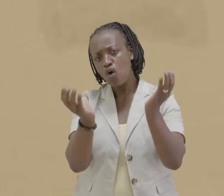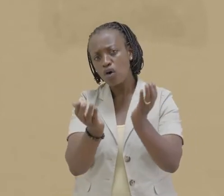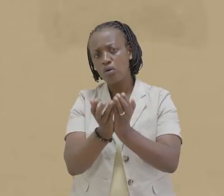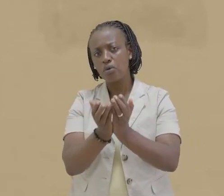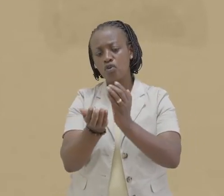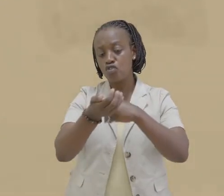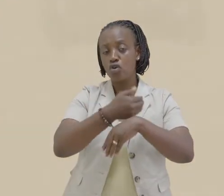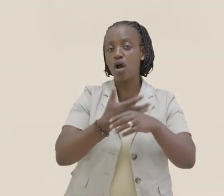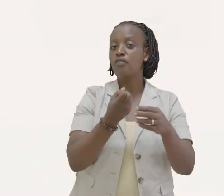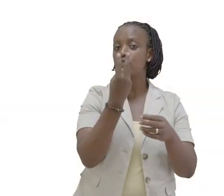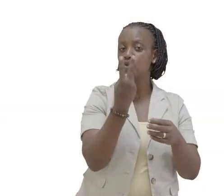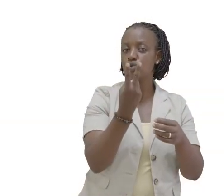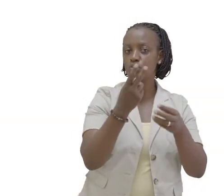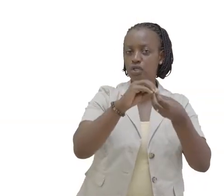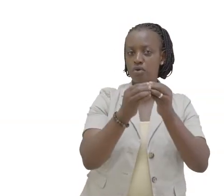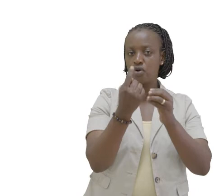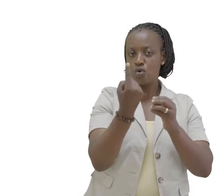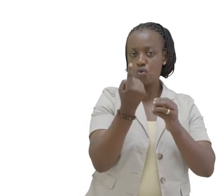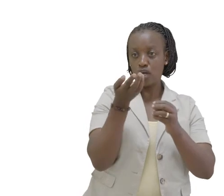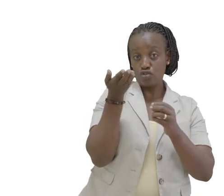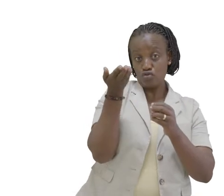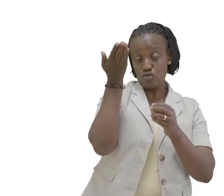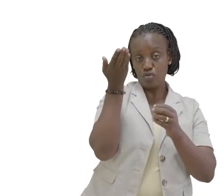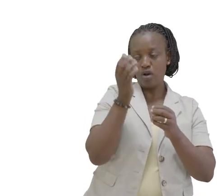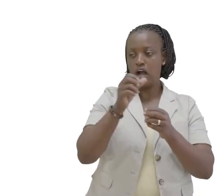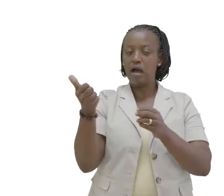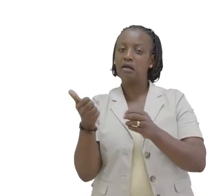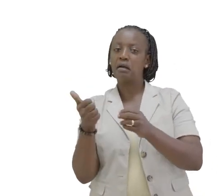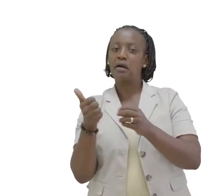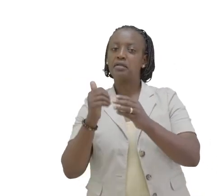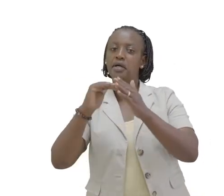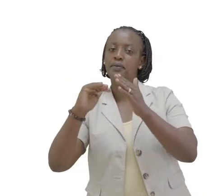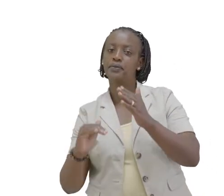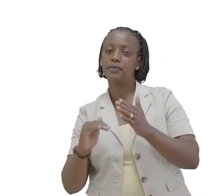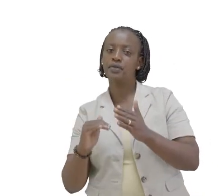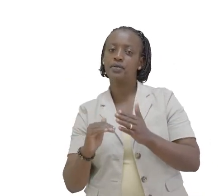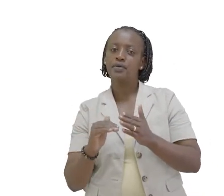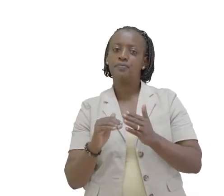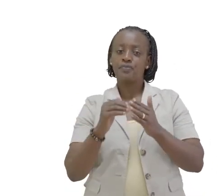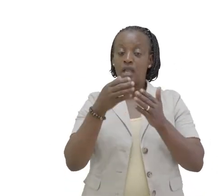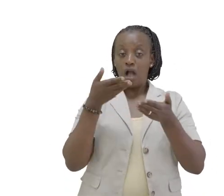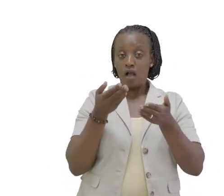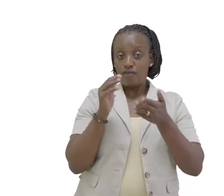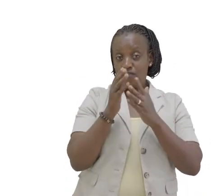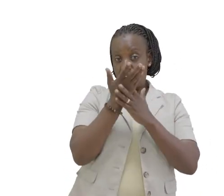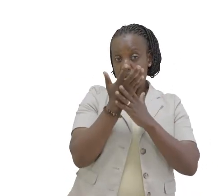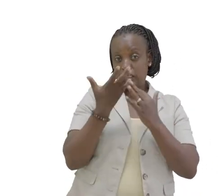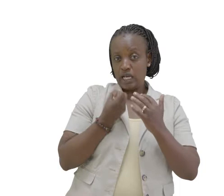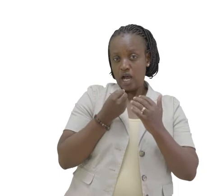has two numbers One on the top and another below And in between,